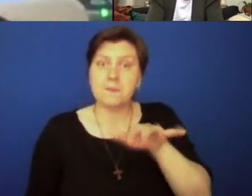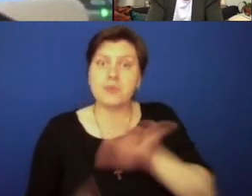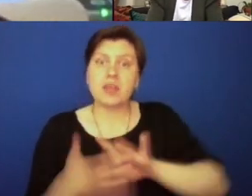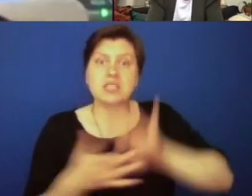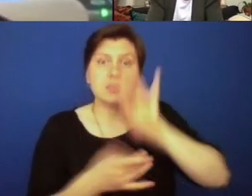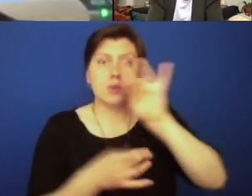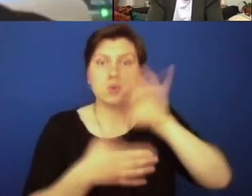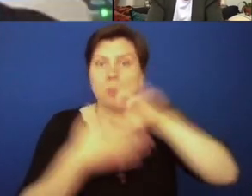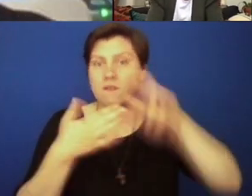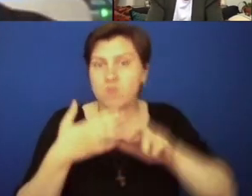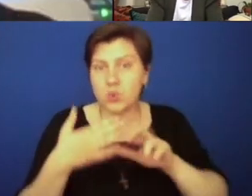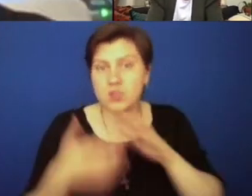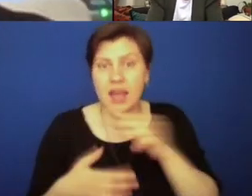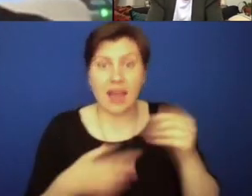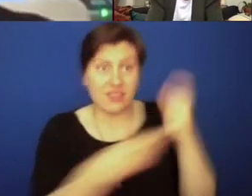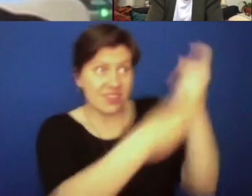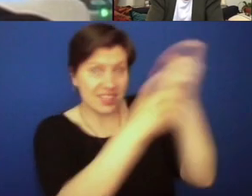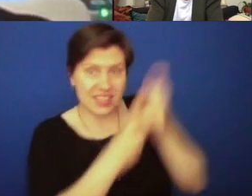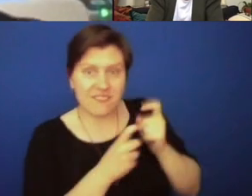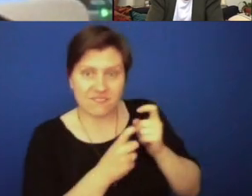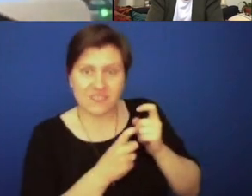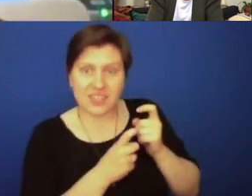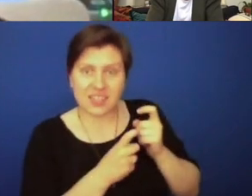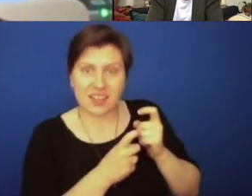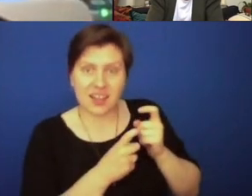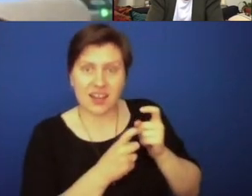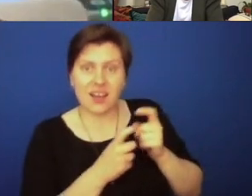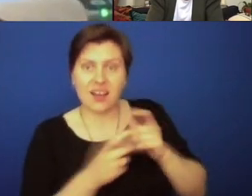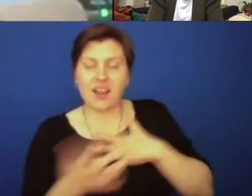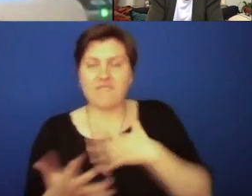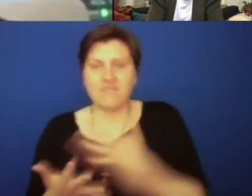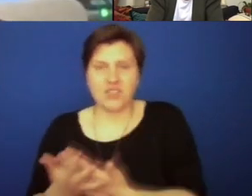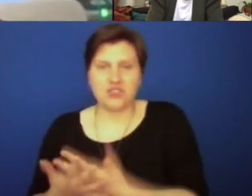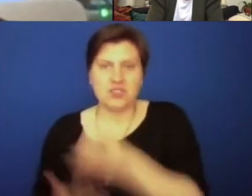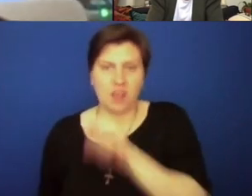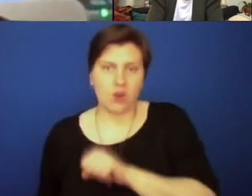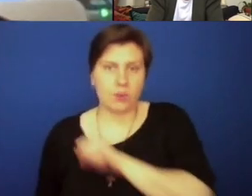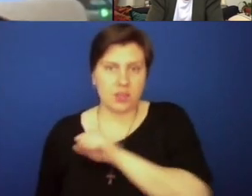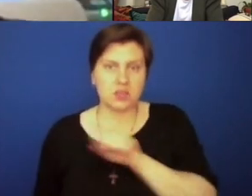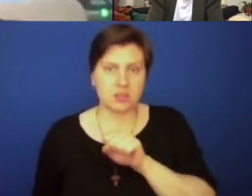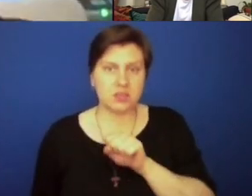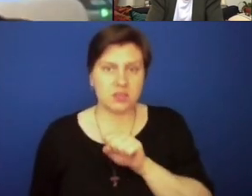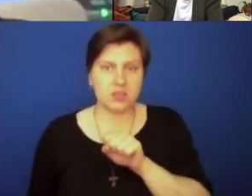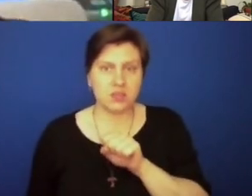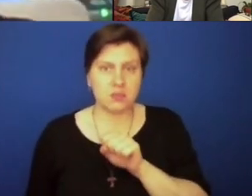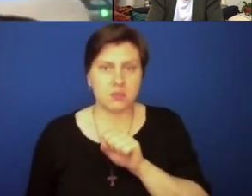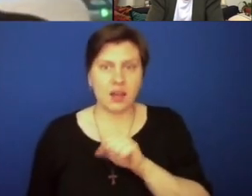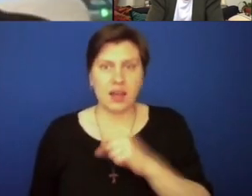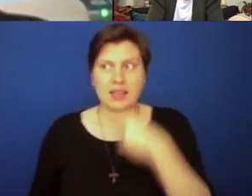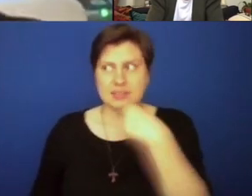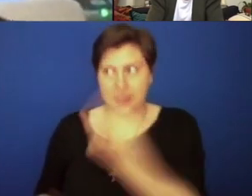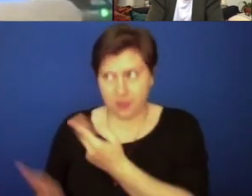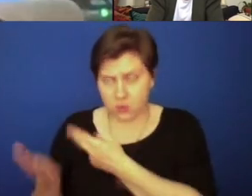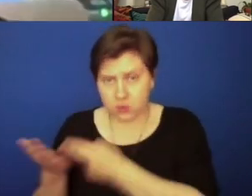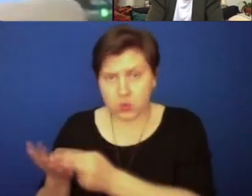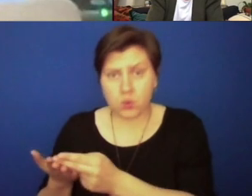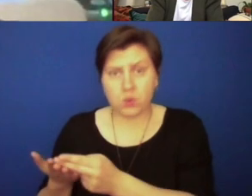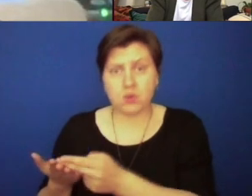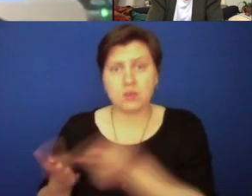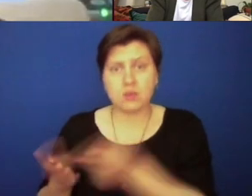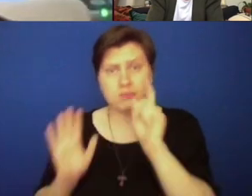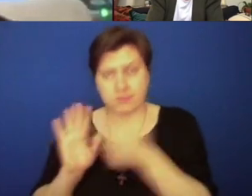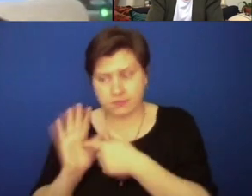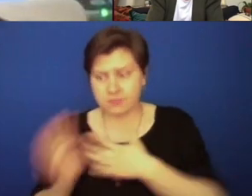the spiritual fruits and the gift, really, that is the sacrament of confession. You know, um, us telling the truth, us